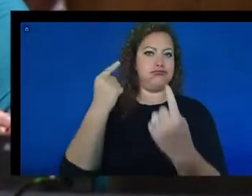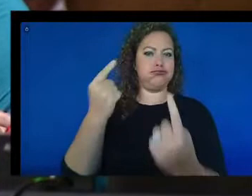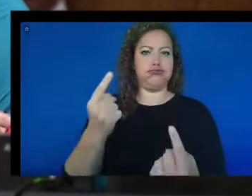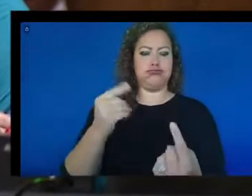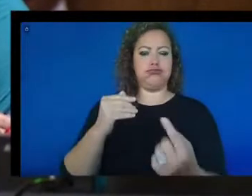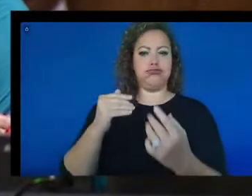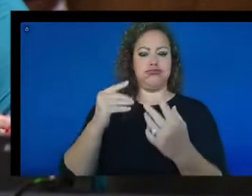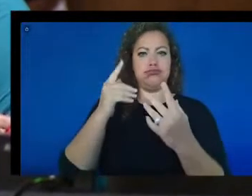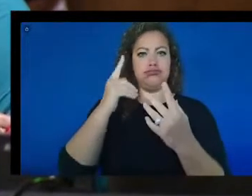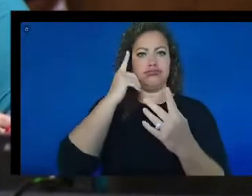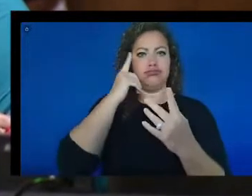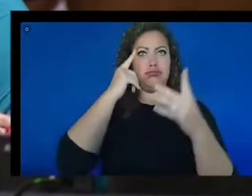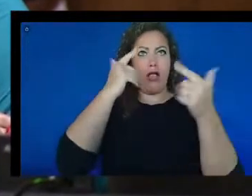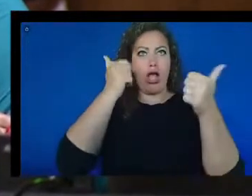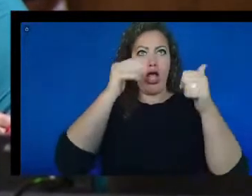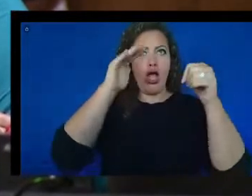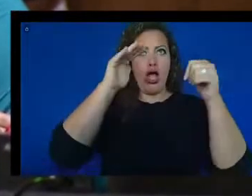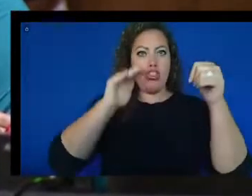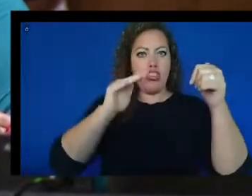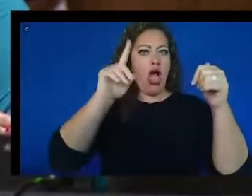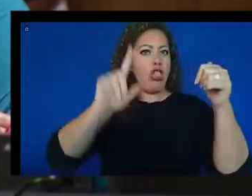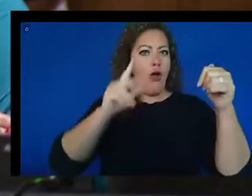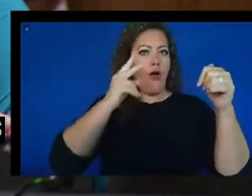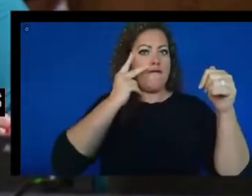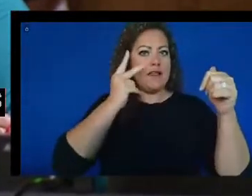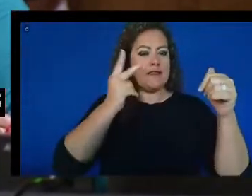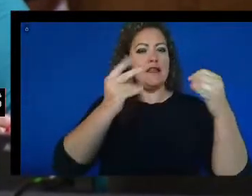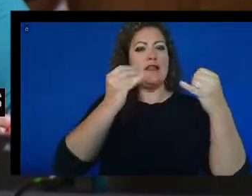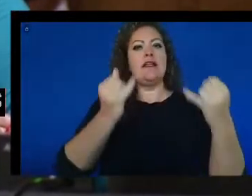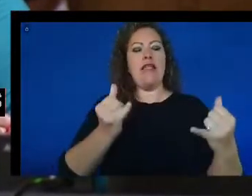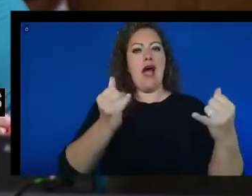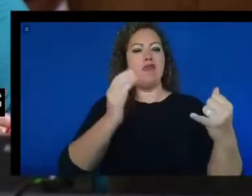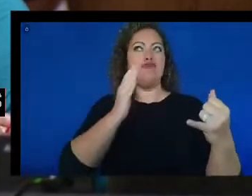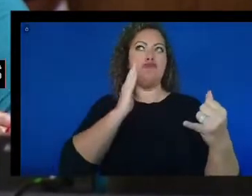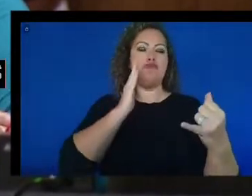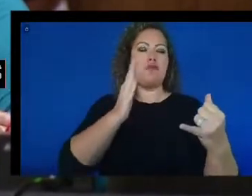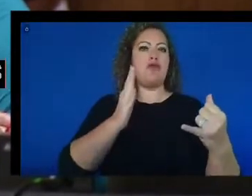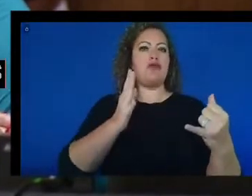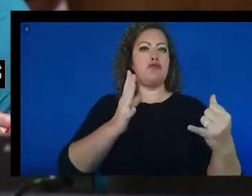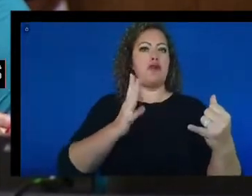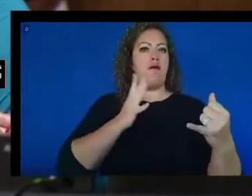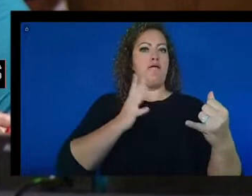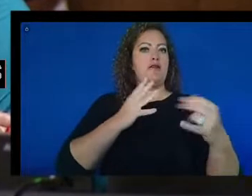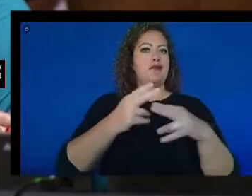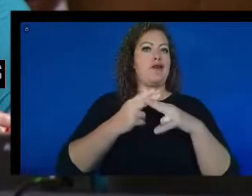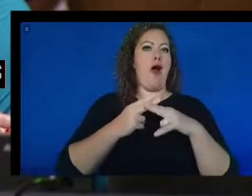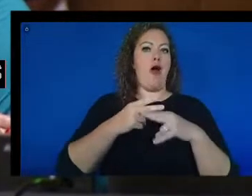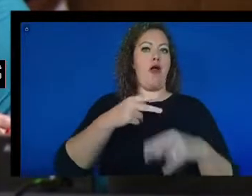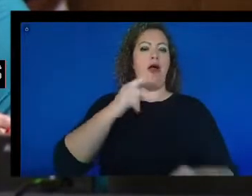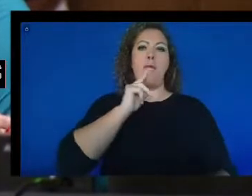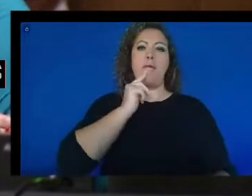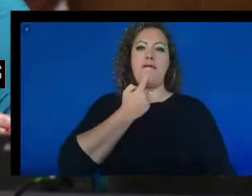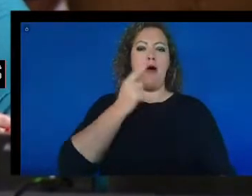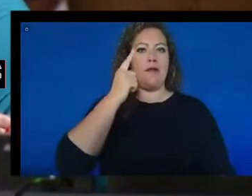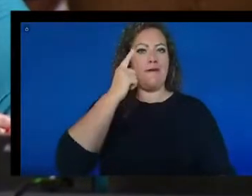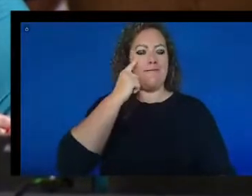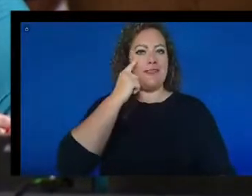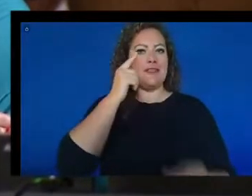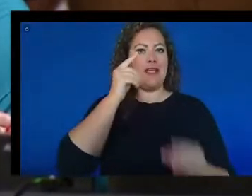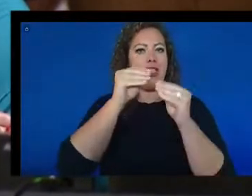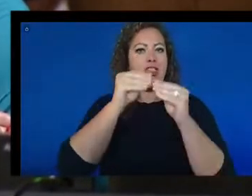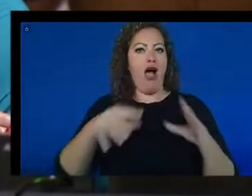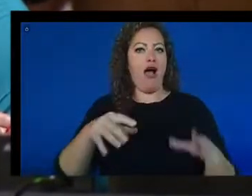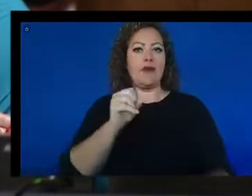low vision to the point where now I would be considered profound vision loss or blind. And